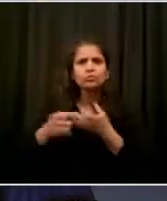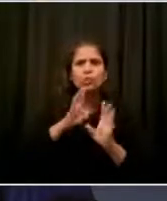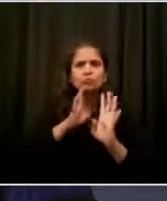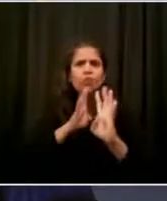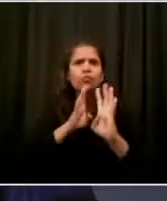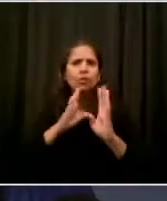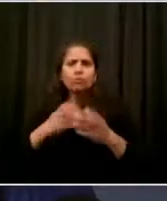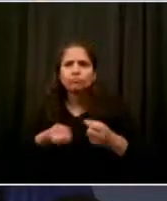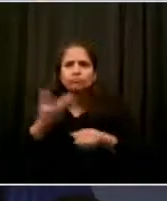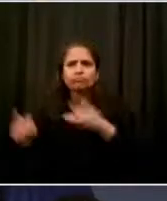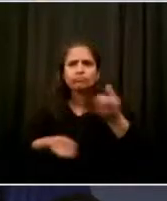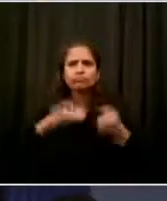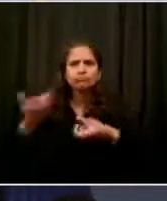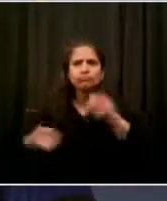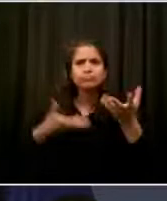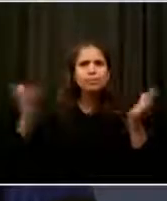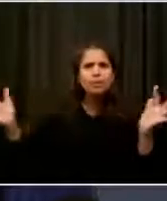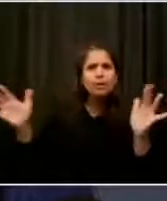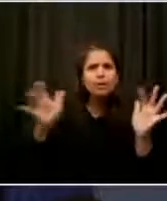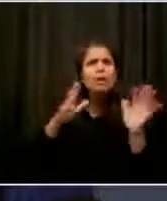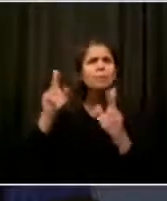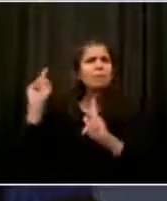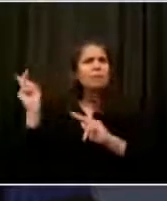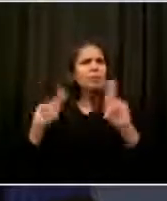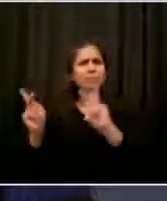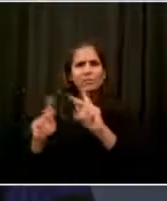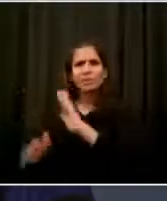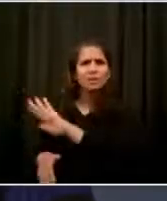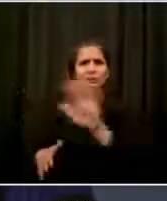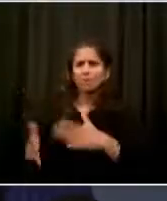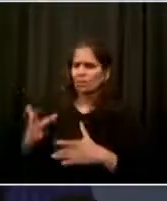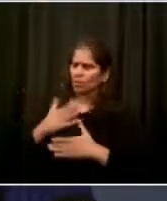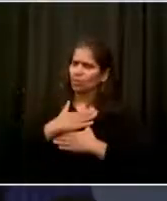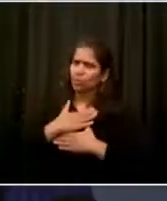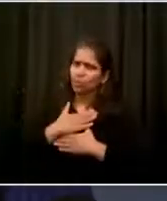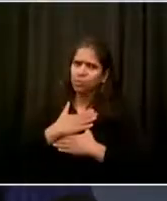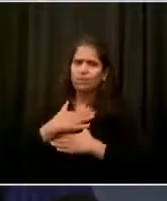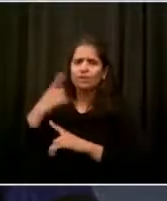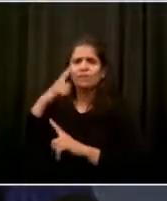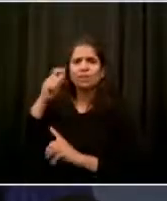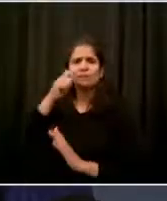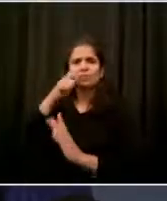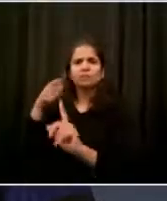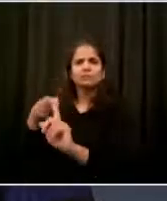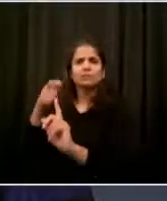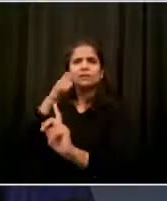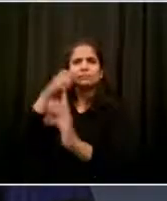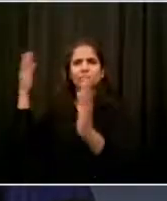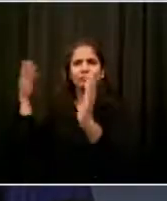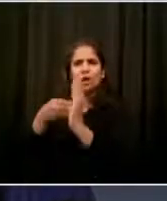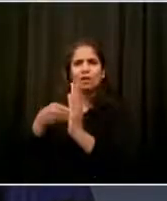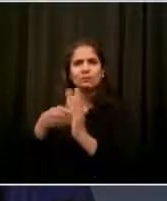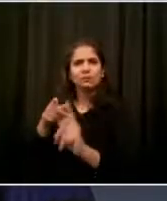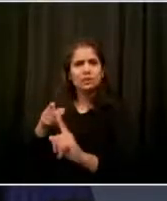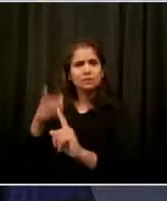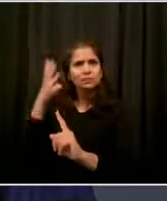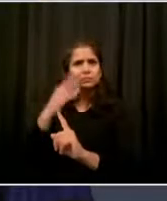life, how much racism affects every moment of every day, and particularly policing. We talked about the culture of policing that has to change.